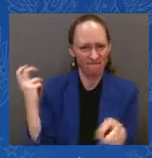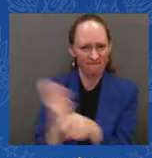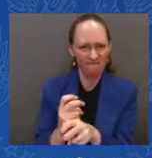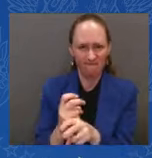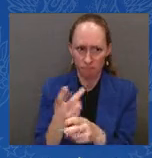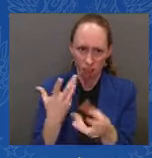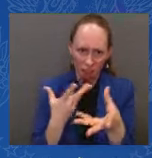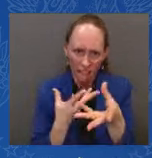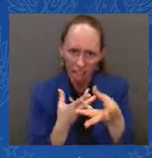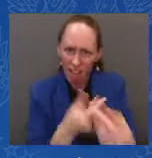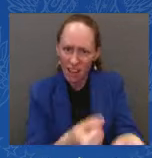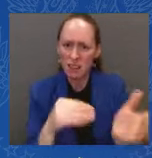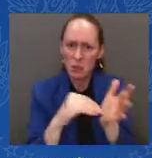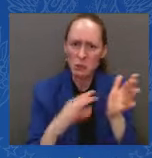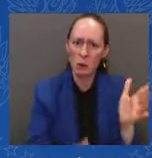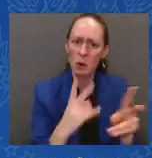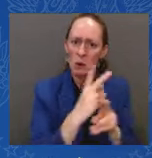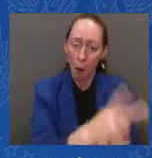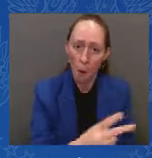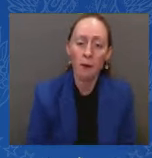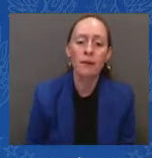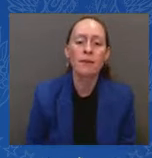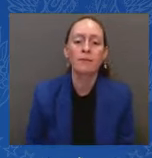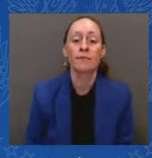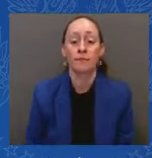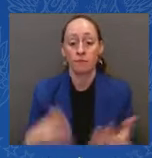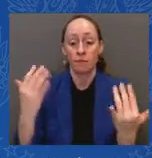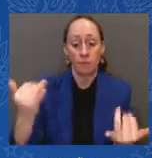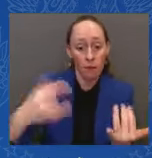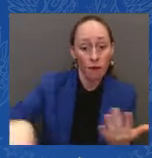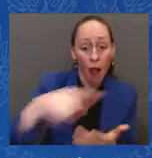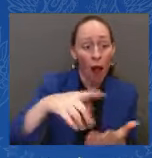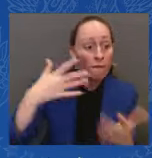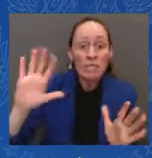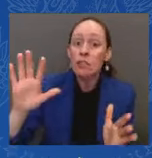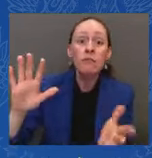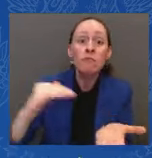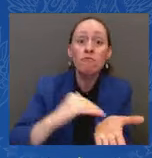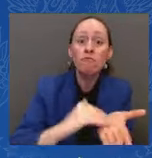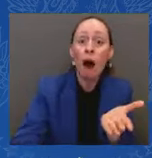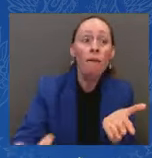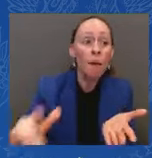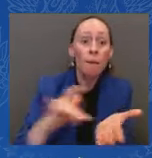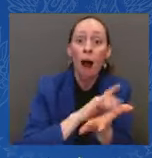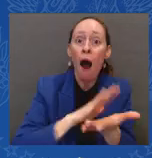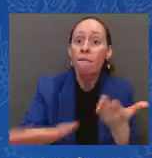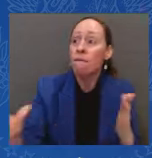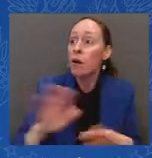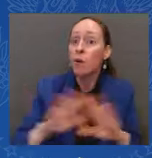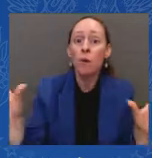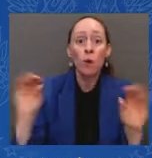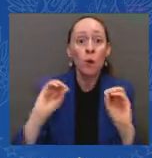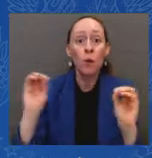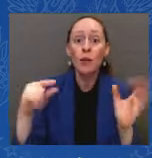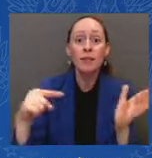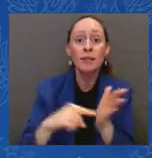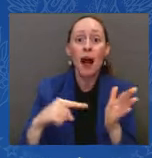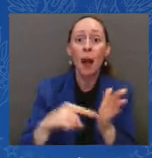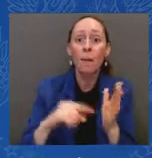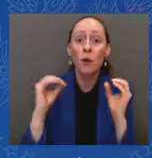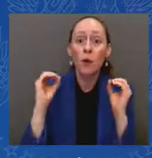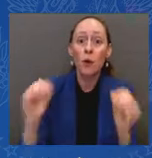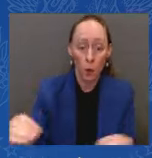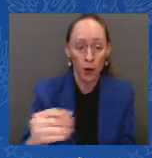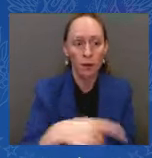Tanya said, quote, the amount of relief this gives us is indescribable, end of quote. Now they can finally start savings for